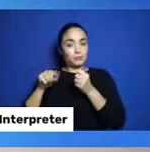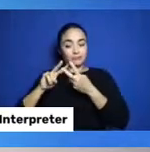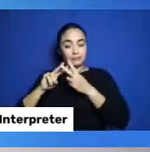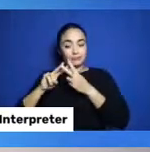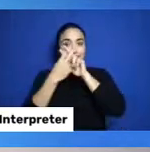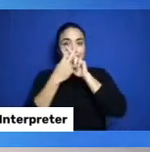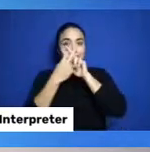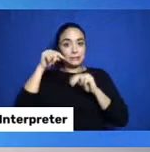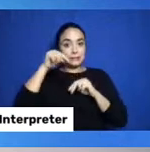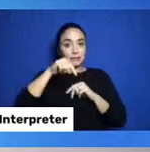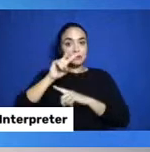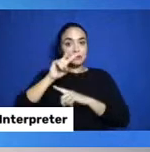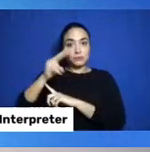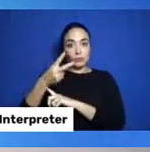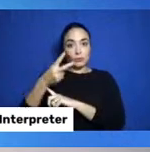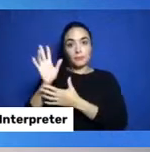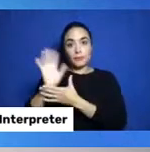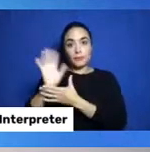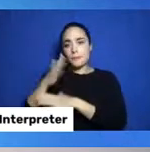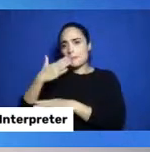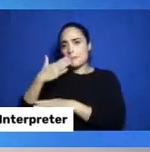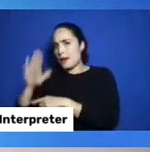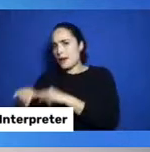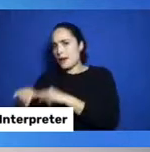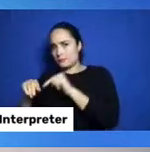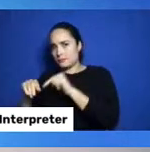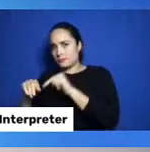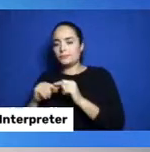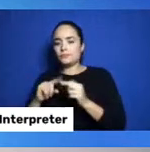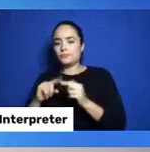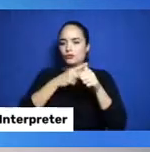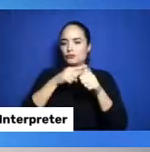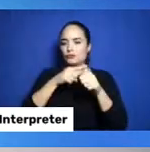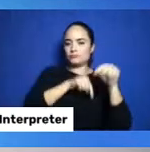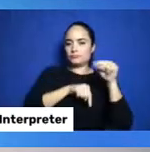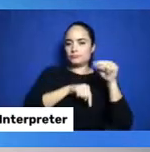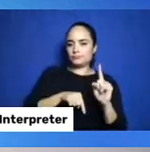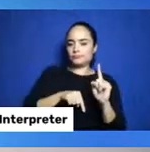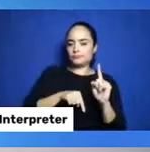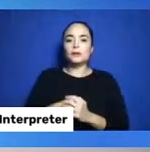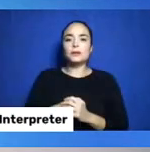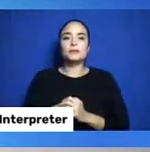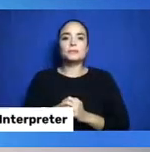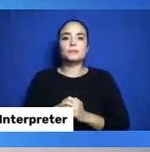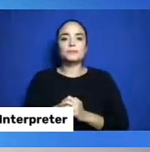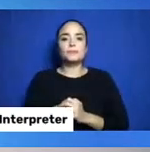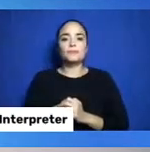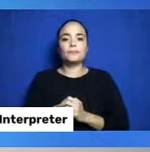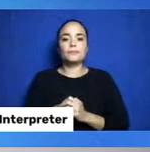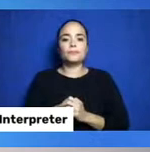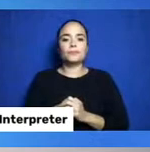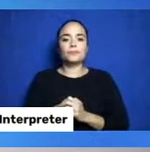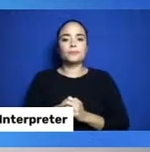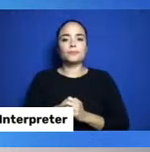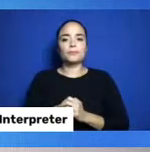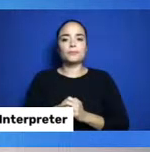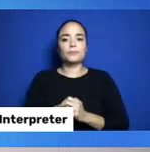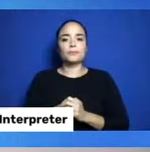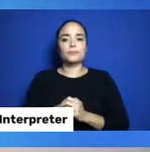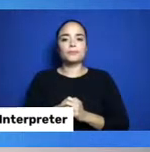How did we winterize the summer teepee? Well, we know there was a small fire inside.